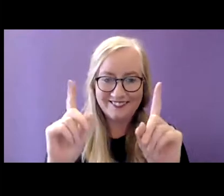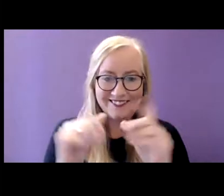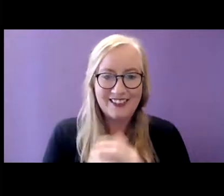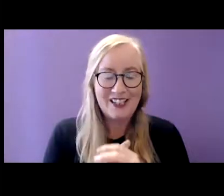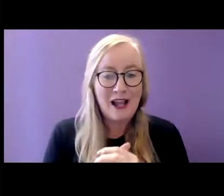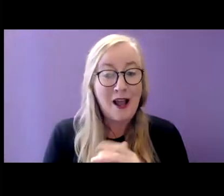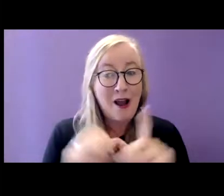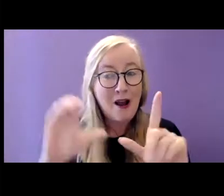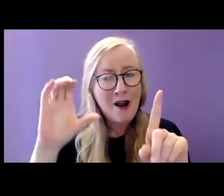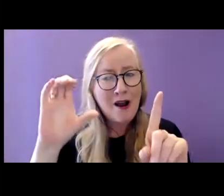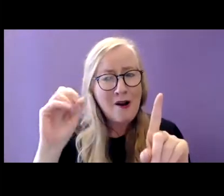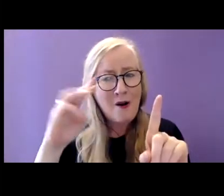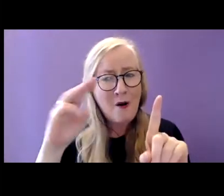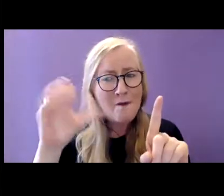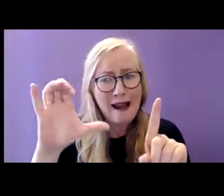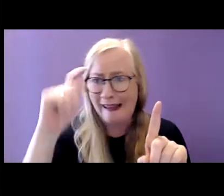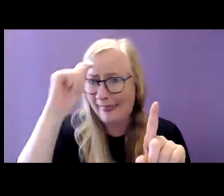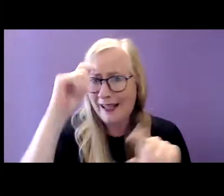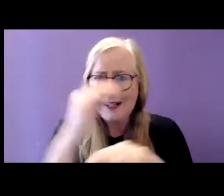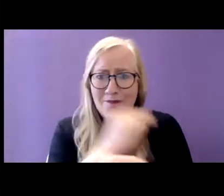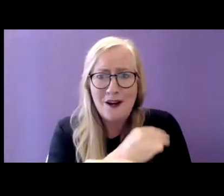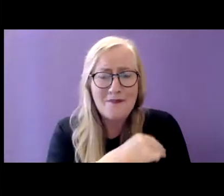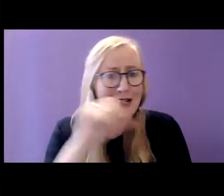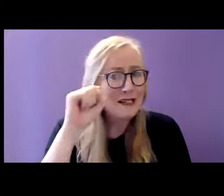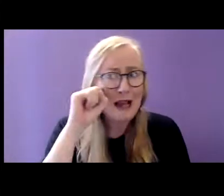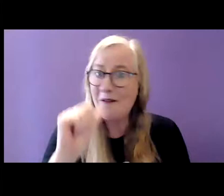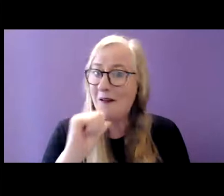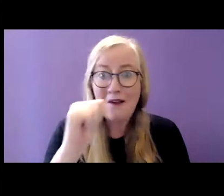Cormac, there seems to be a problem with this. The sound is not coming through.